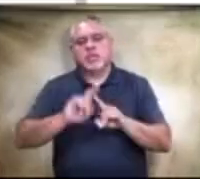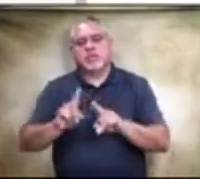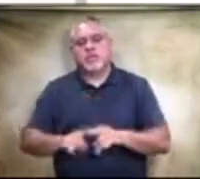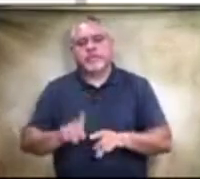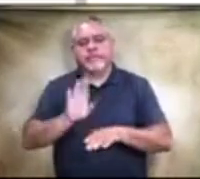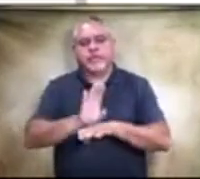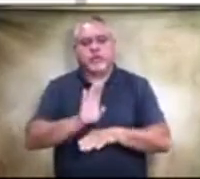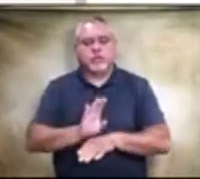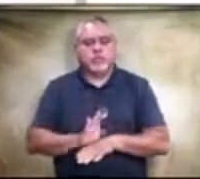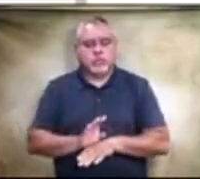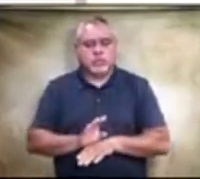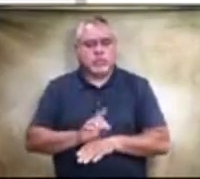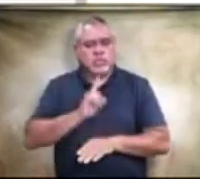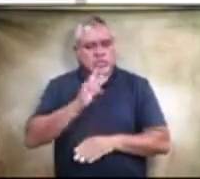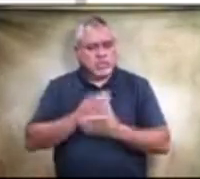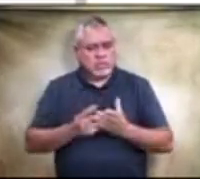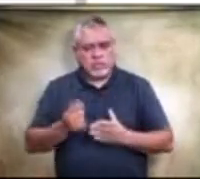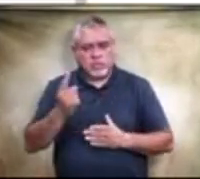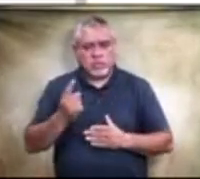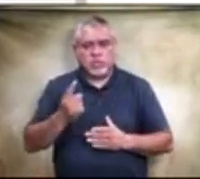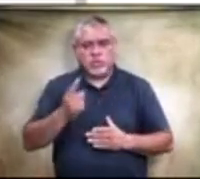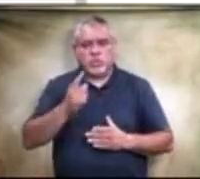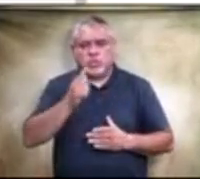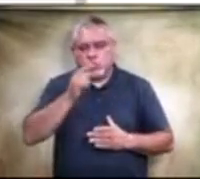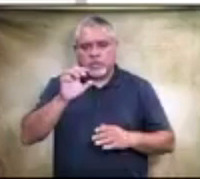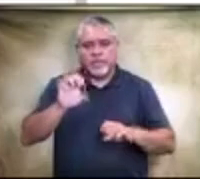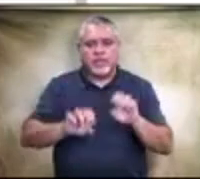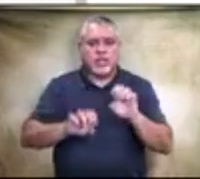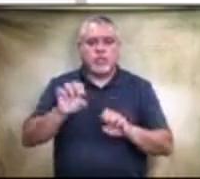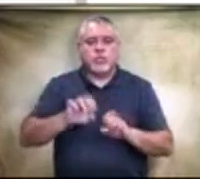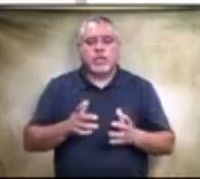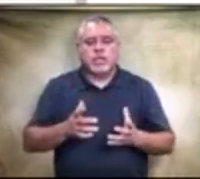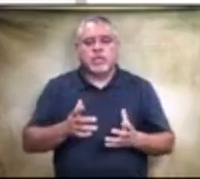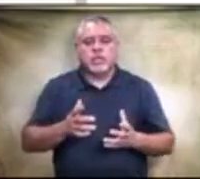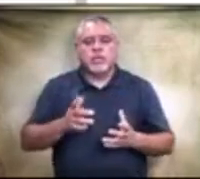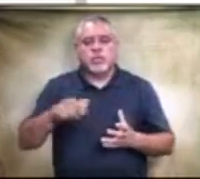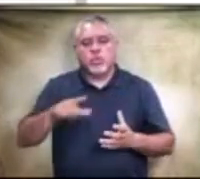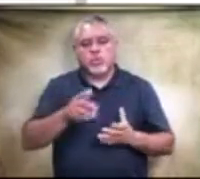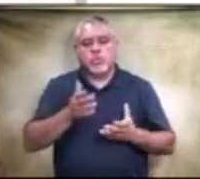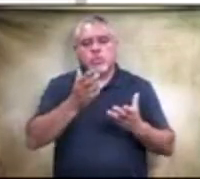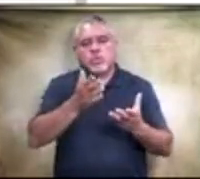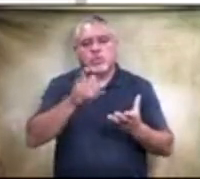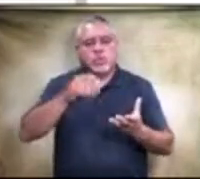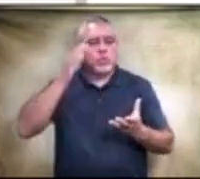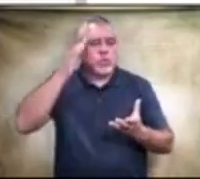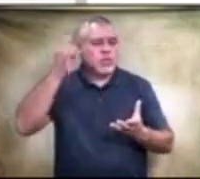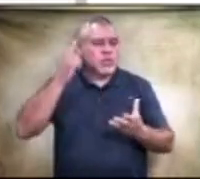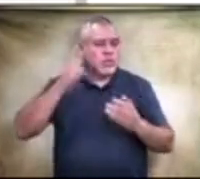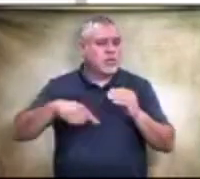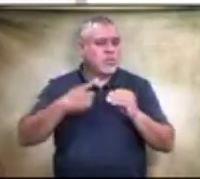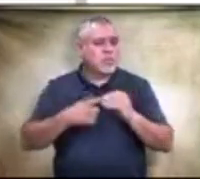isn't someone, uh, who's evaluating the, the proposal supposed to know something about the,